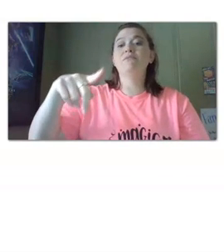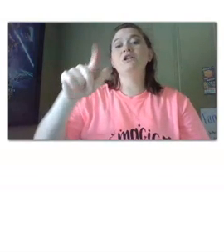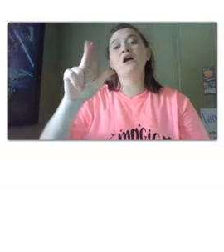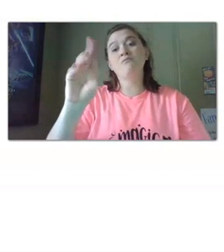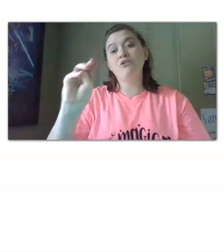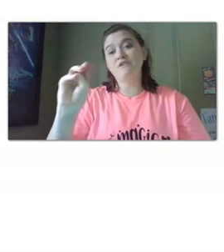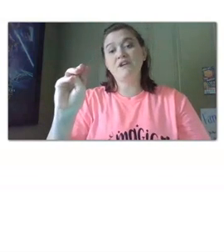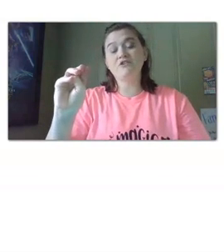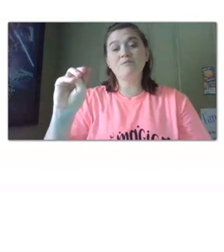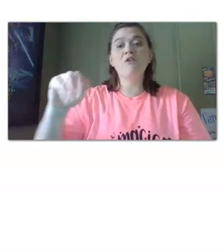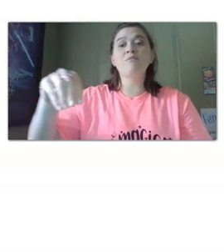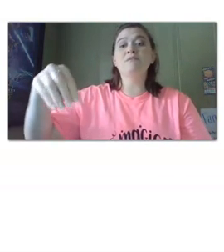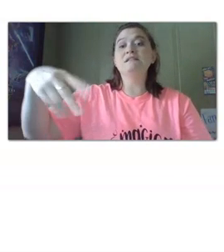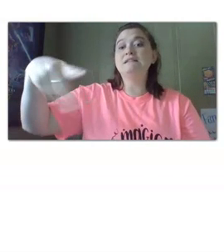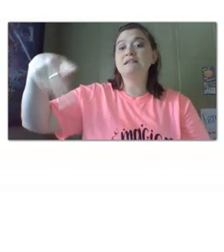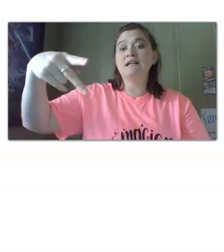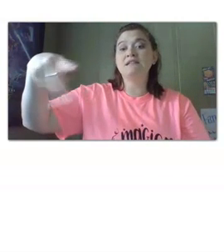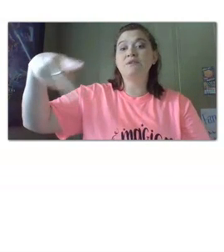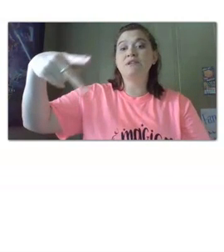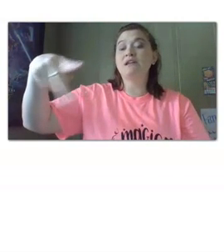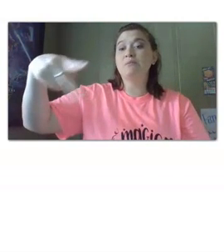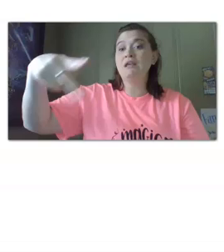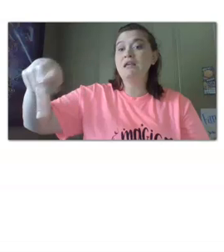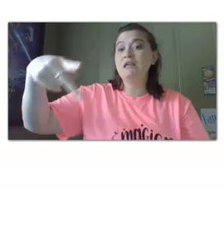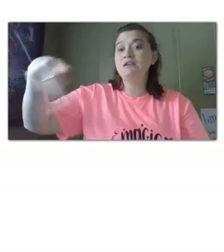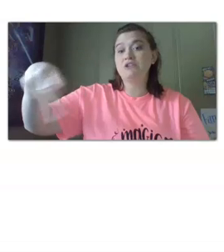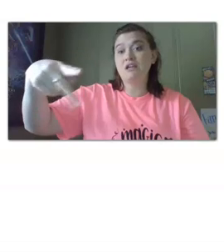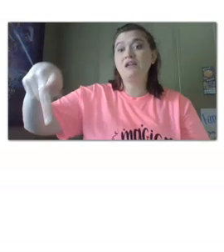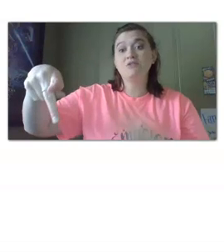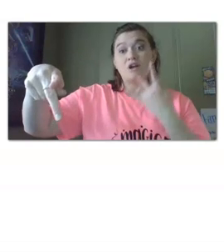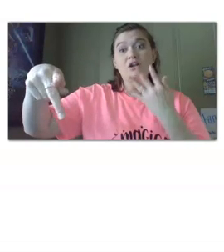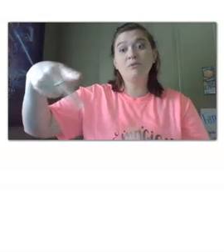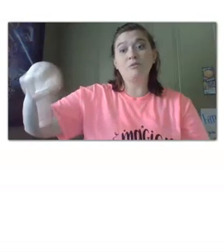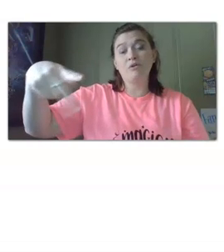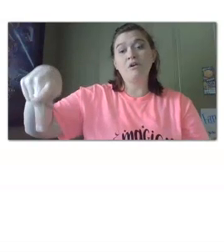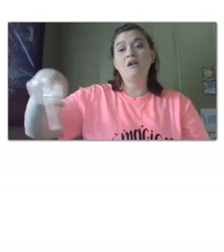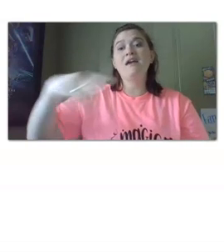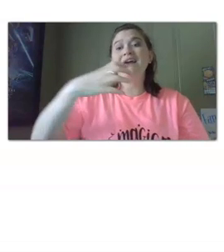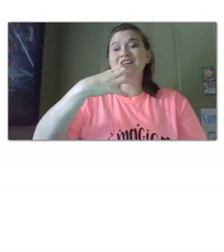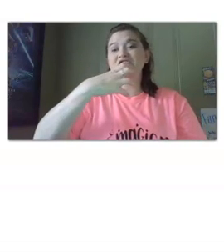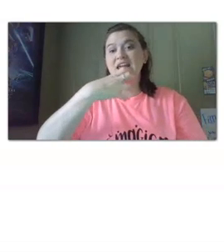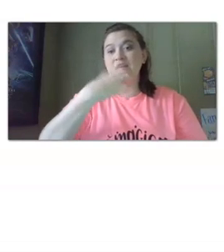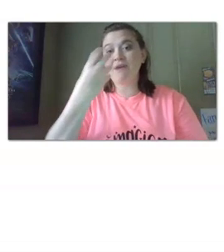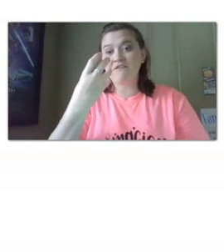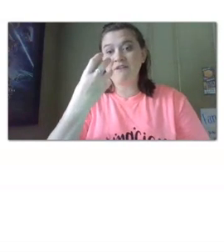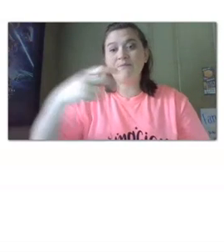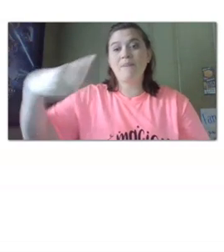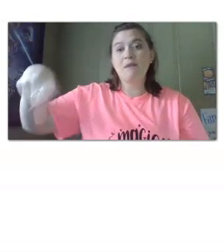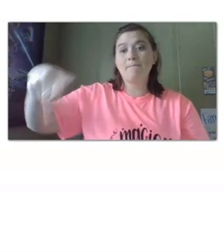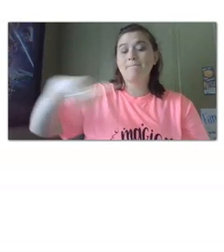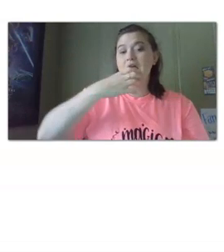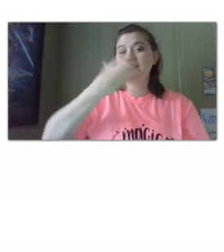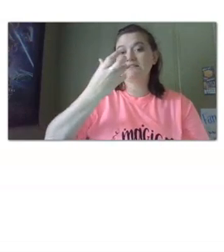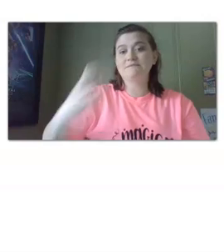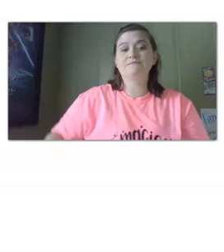plum you can fingerspell but miss lisa signs it with the letter p shaking so the color purple and like you're taking a bite of it